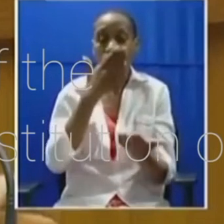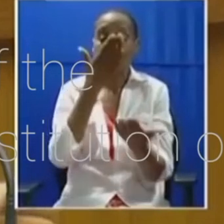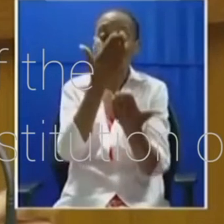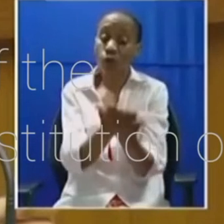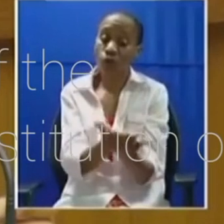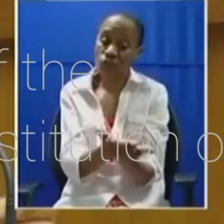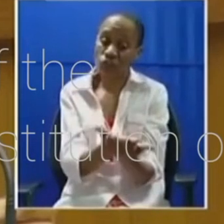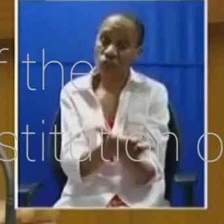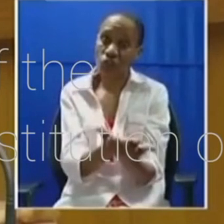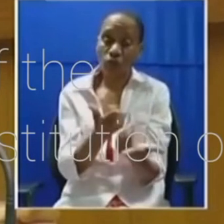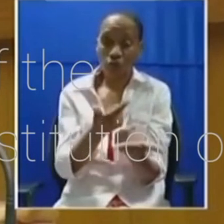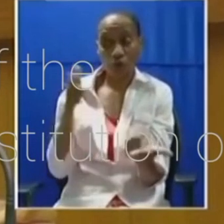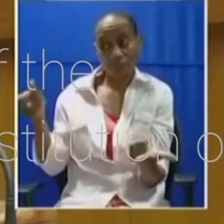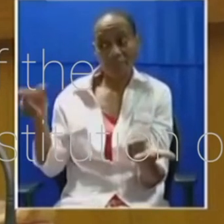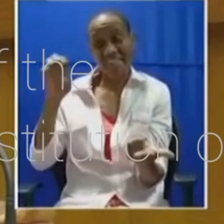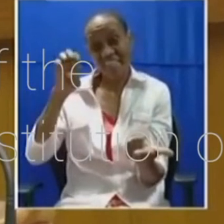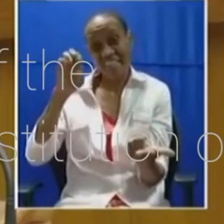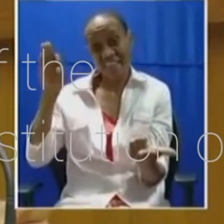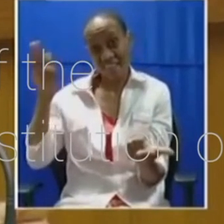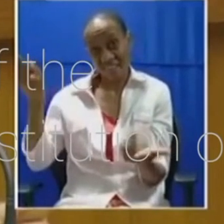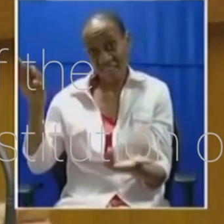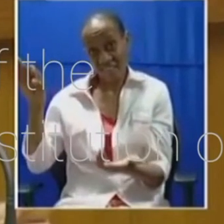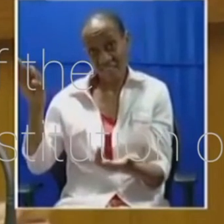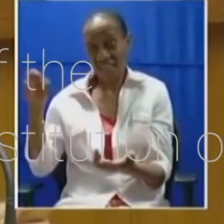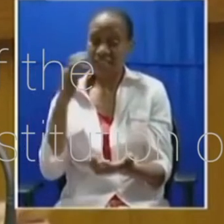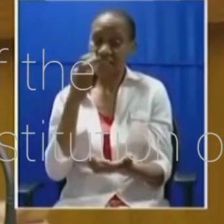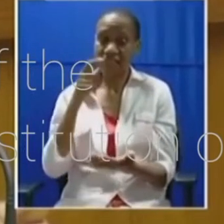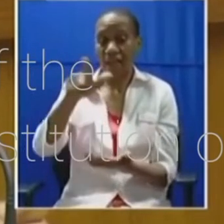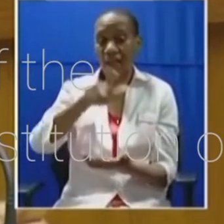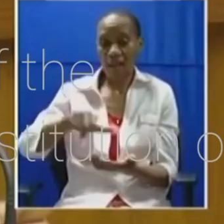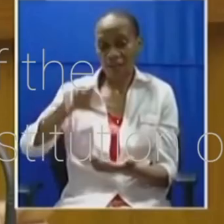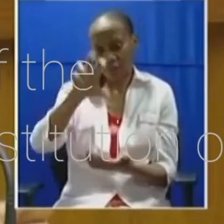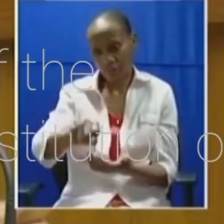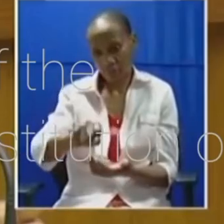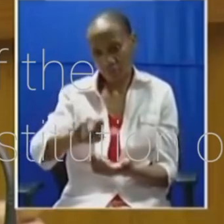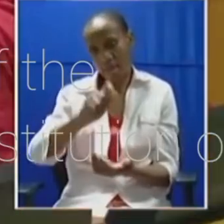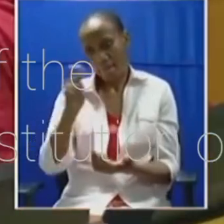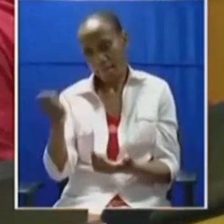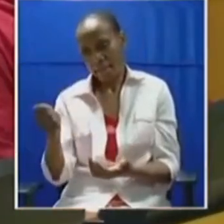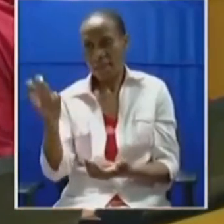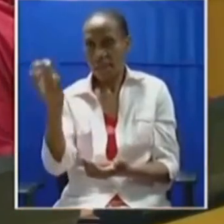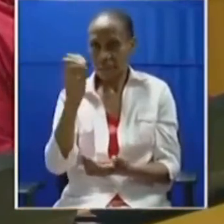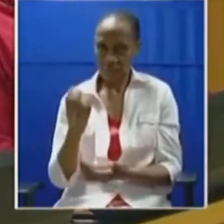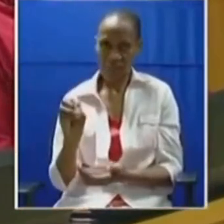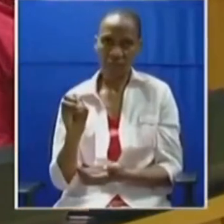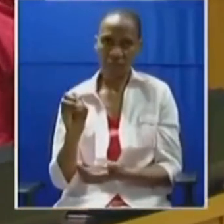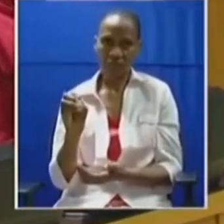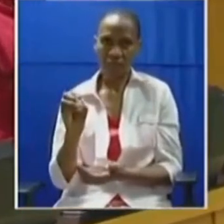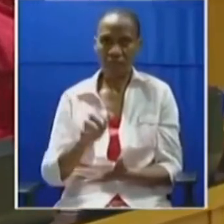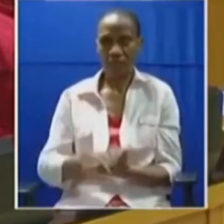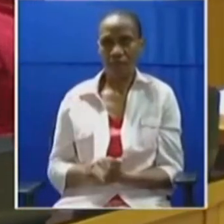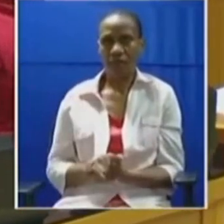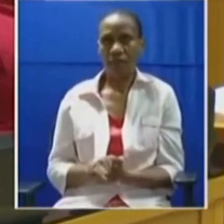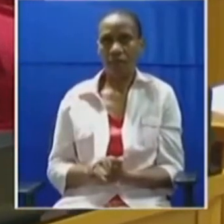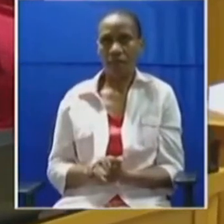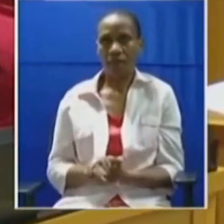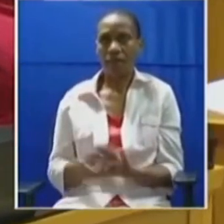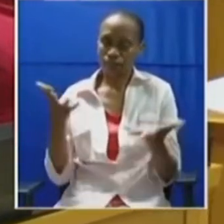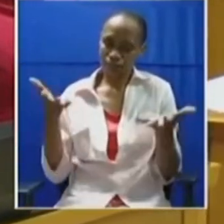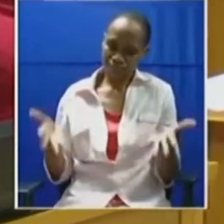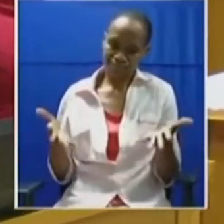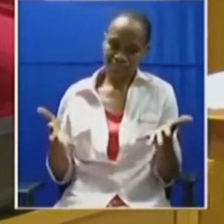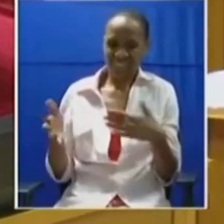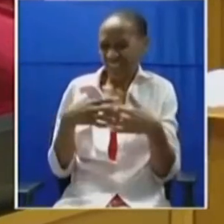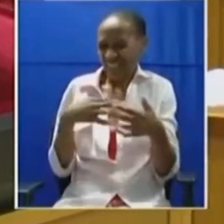of the EFF to expropriate land without compensation. And therefore,